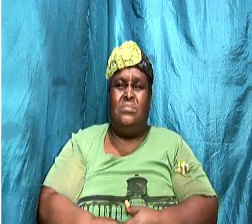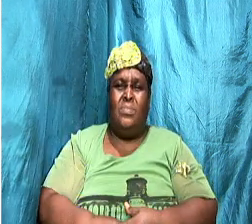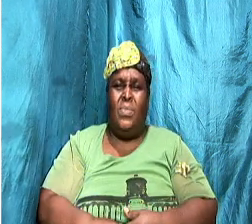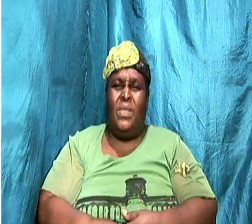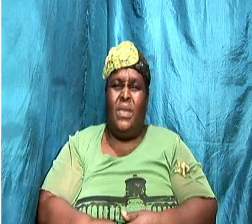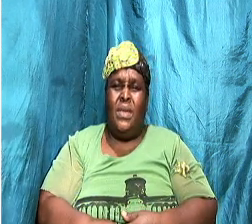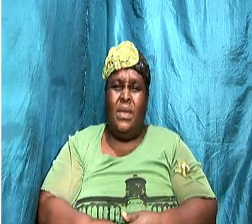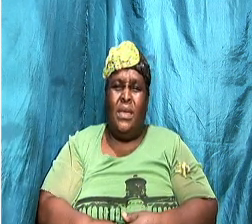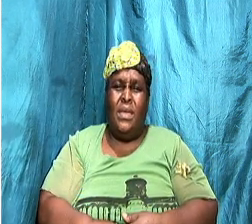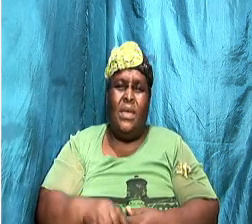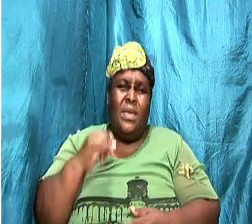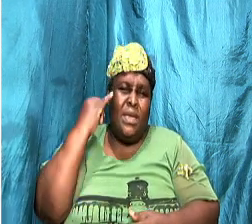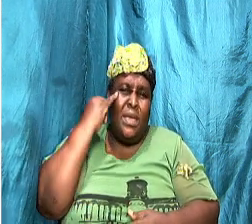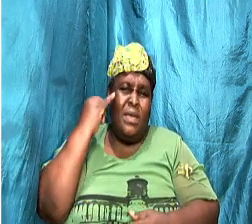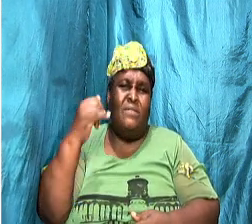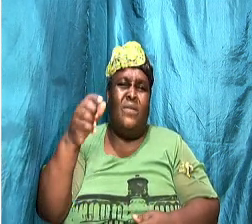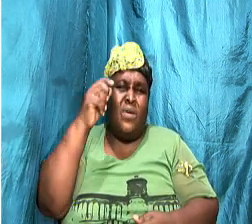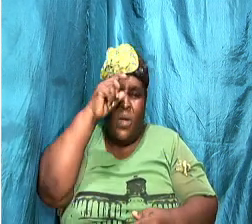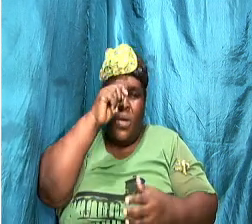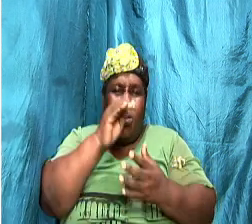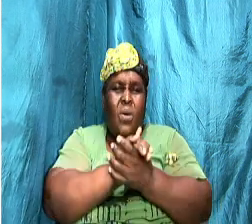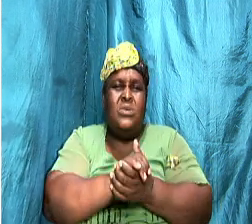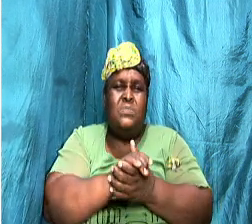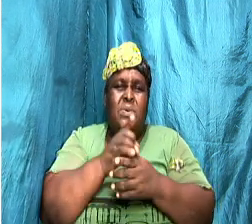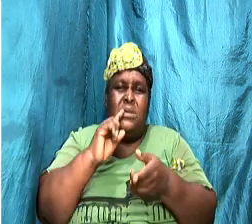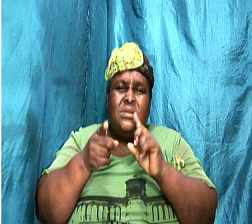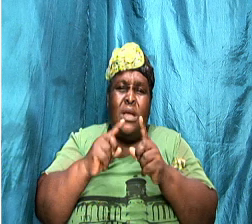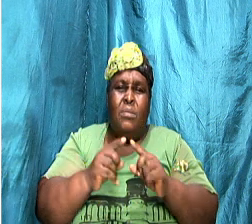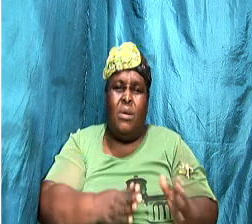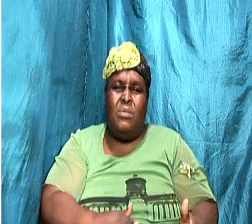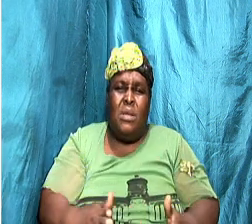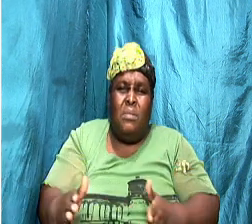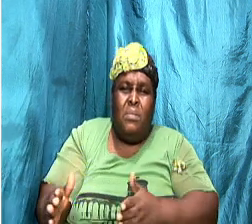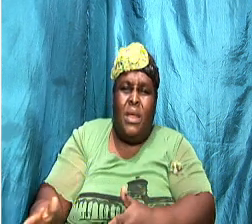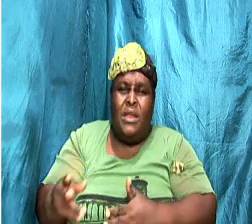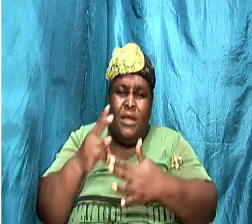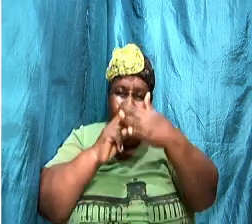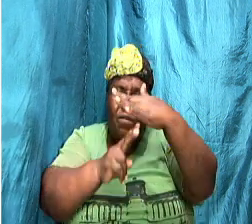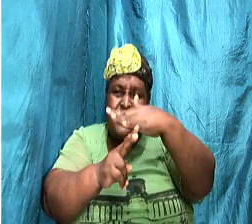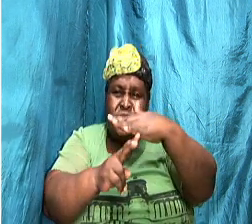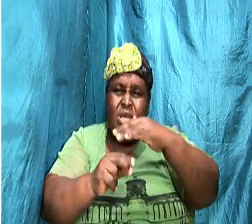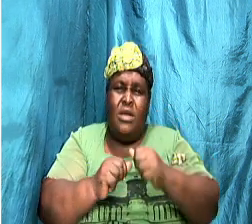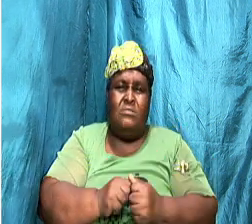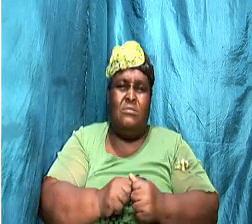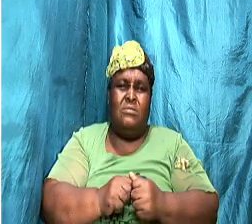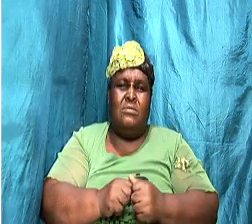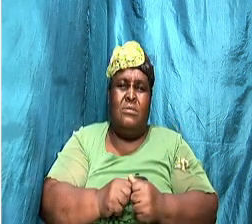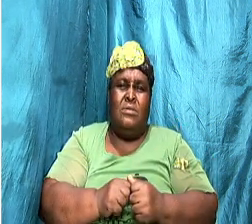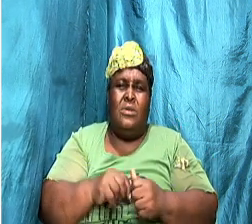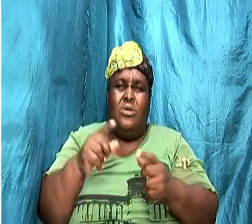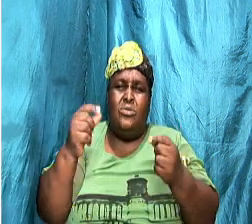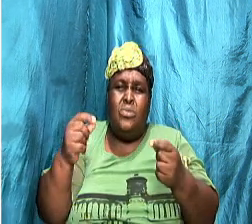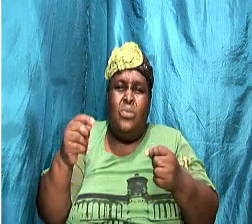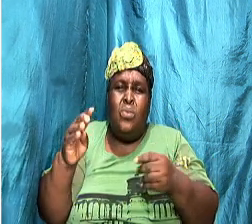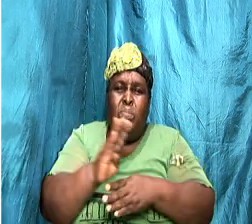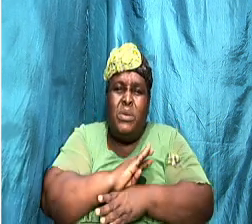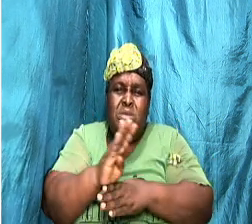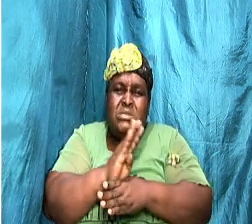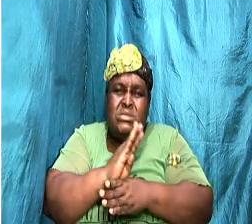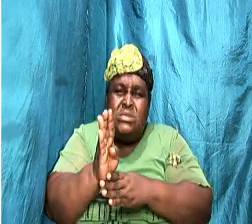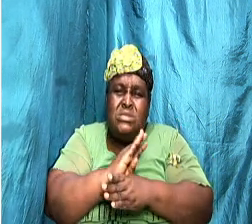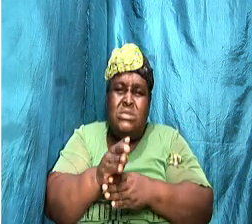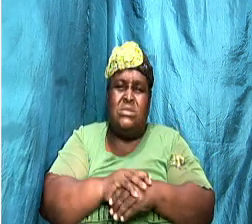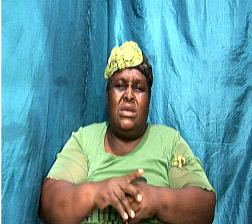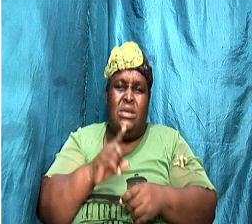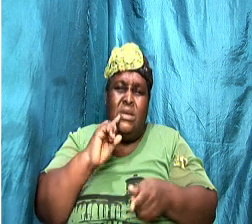and and if your husband and wives if your husband talk about the plan and his vision to run business or to do something and him